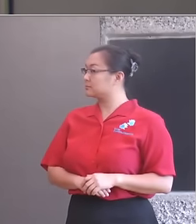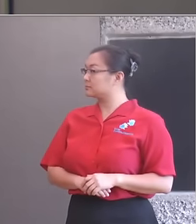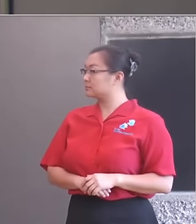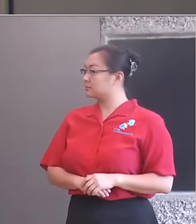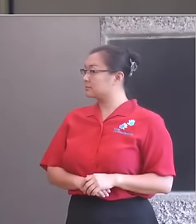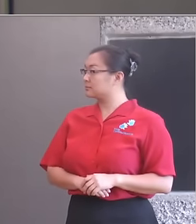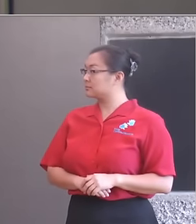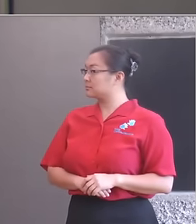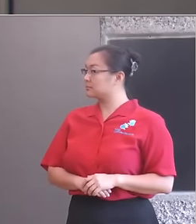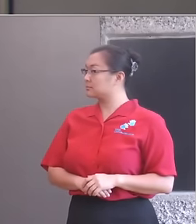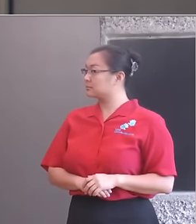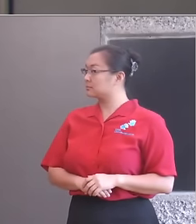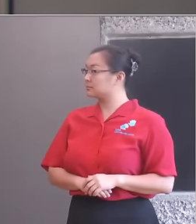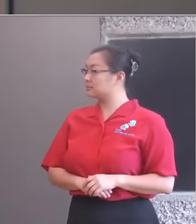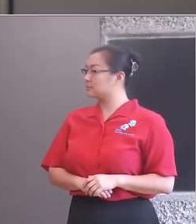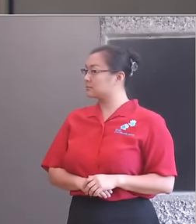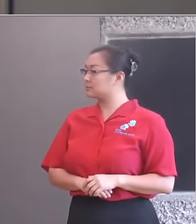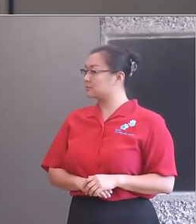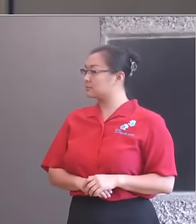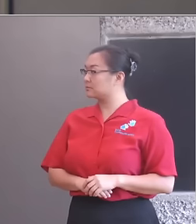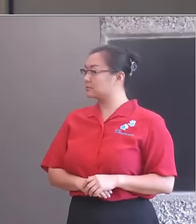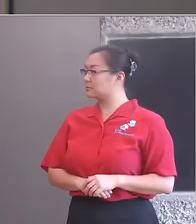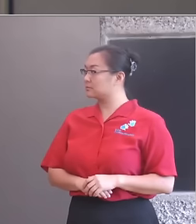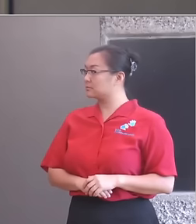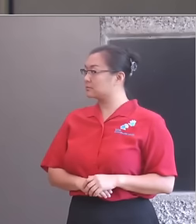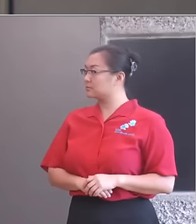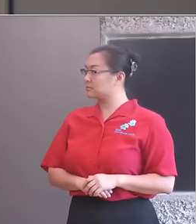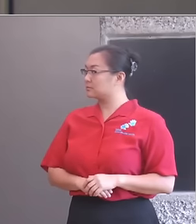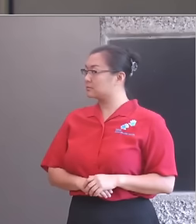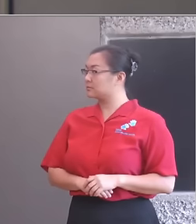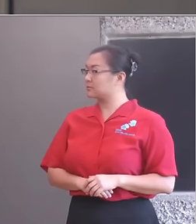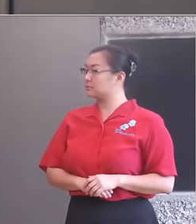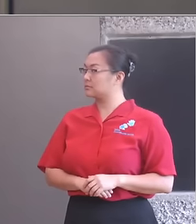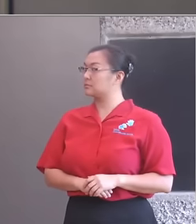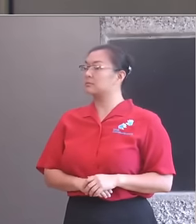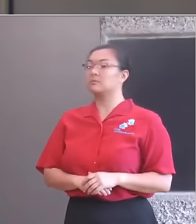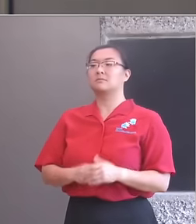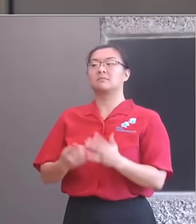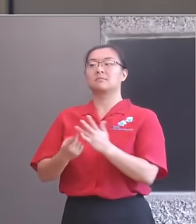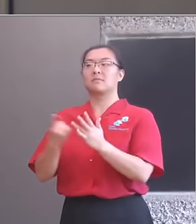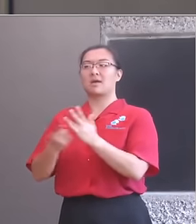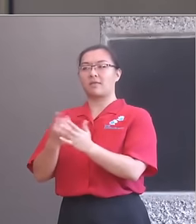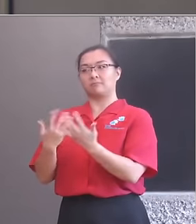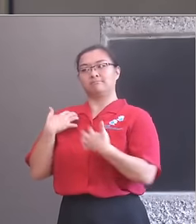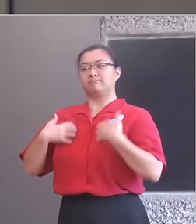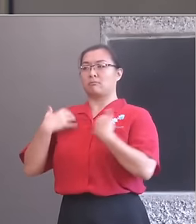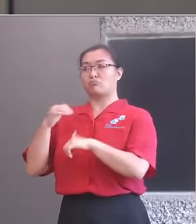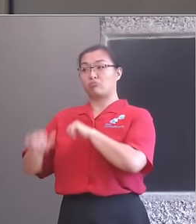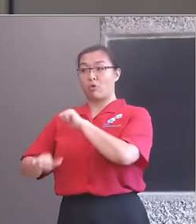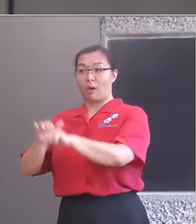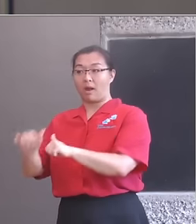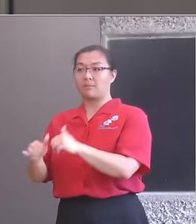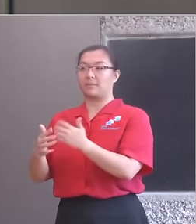So what's exciting today about the cultural education challenge is taking that to the next level to provide a further level of